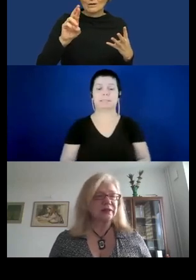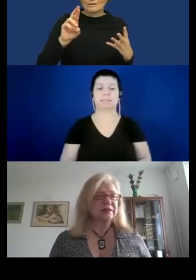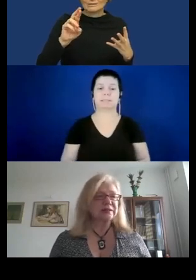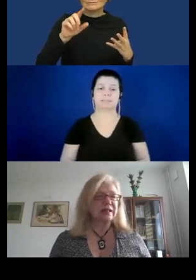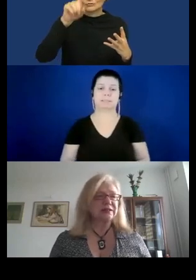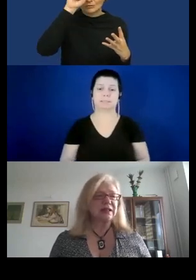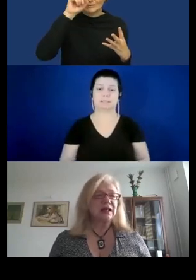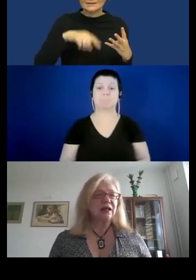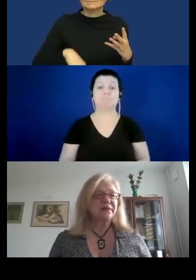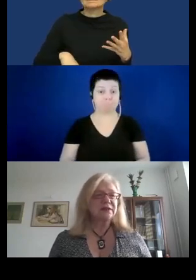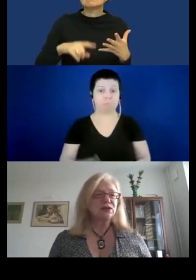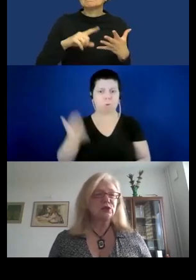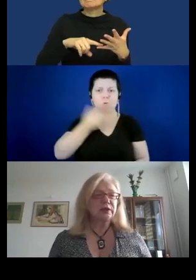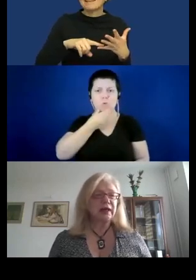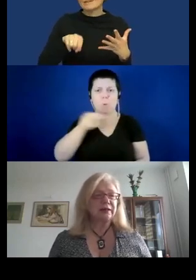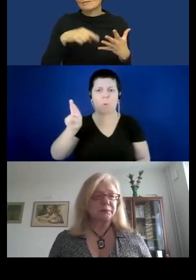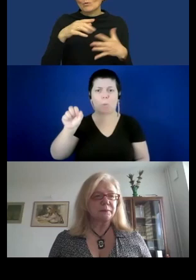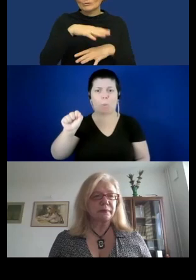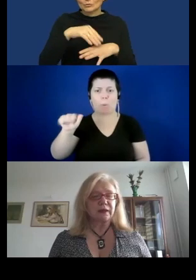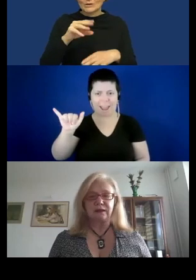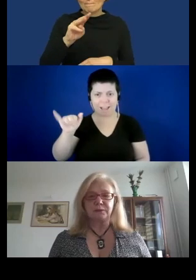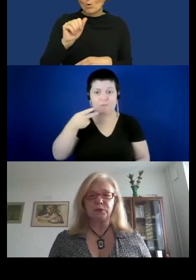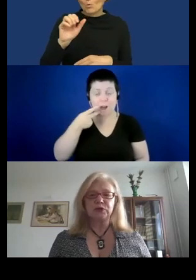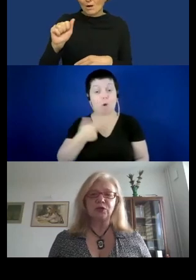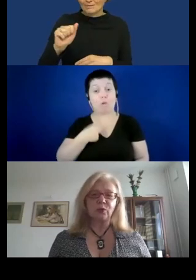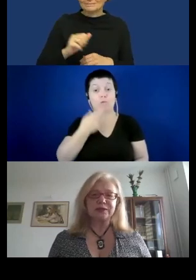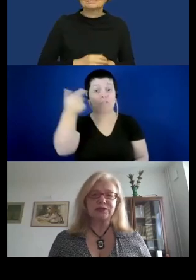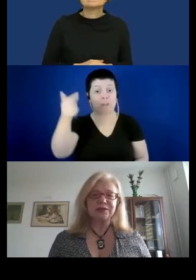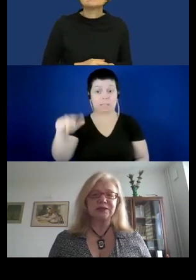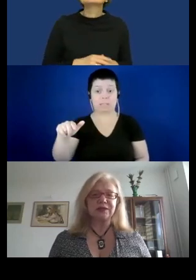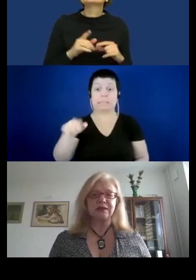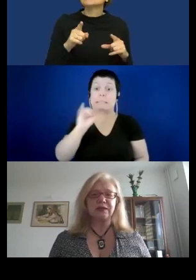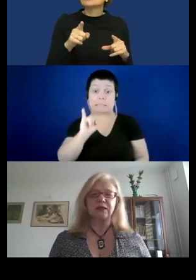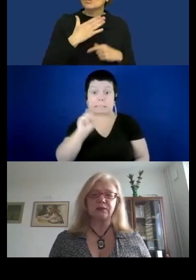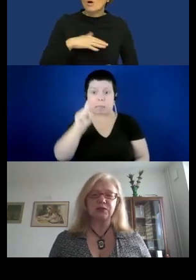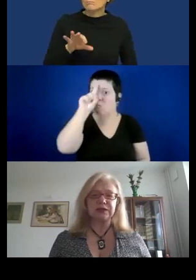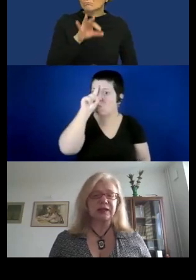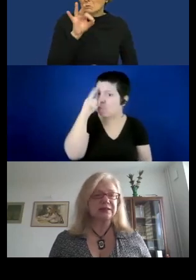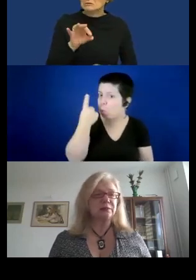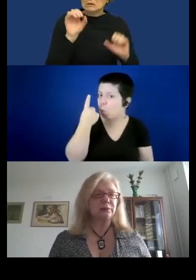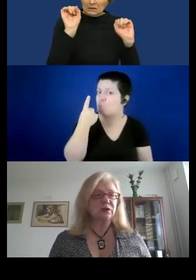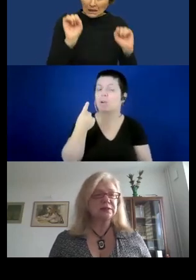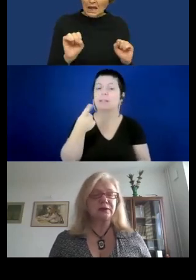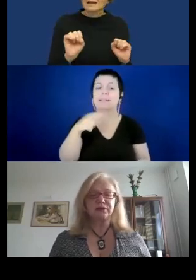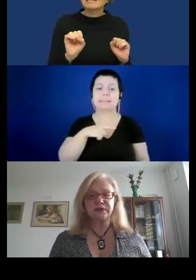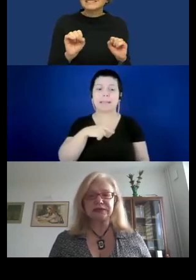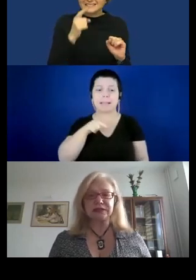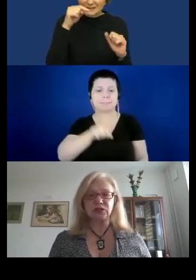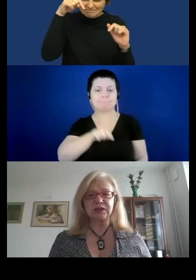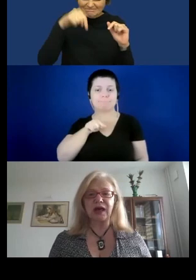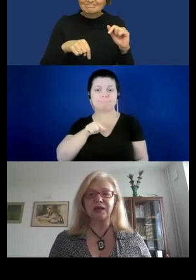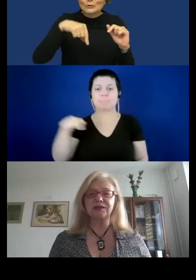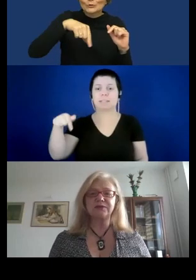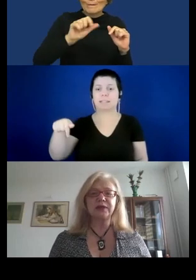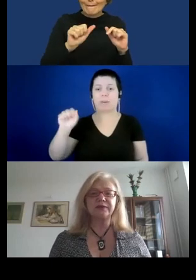has already said, that you can put your questions in the question and answer box for this